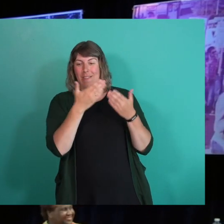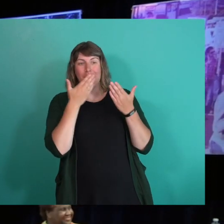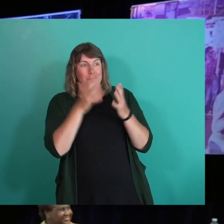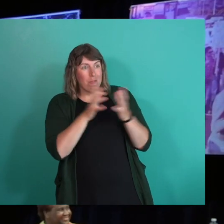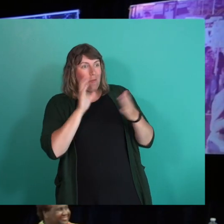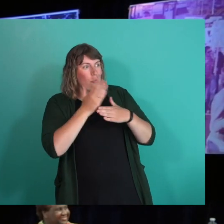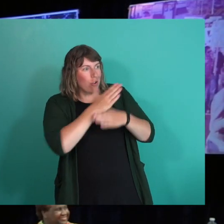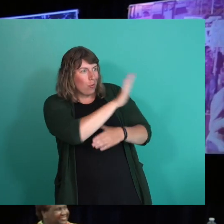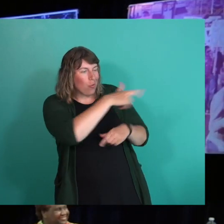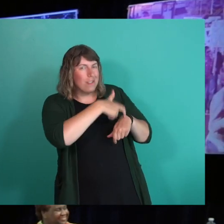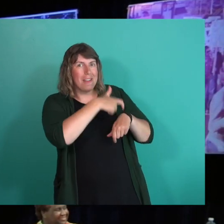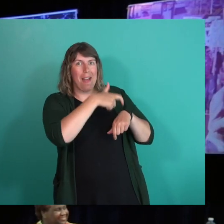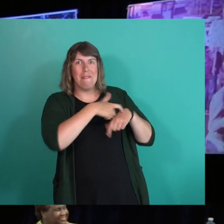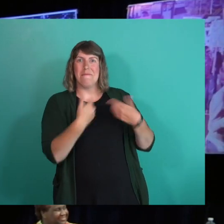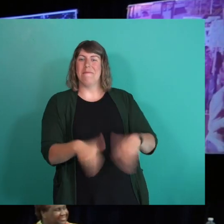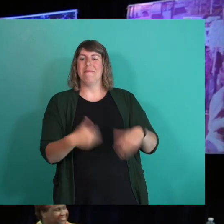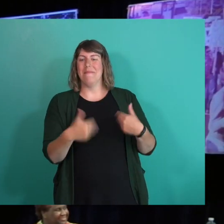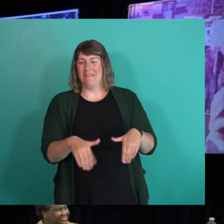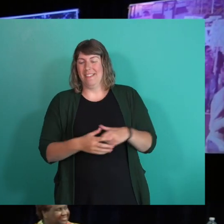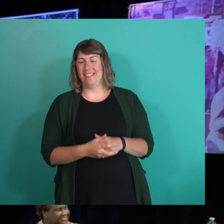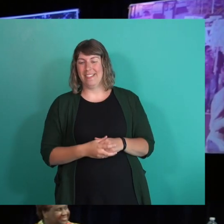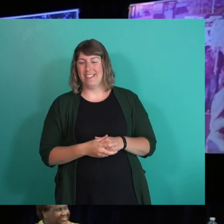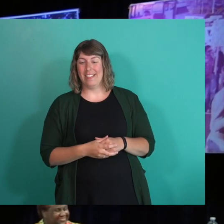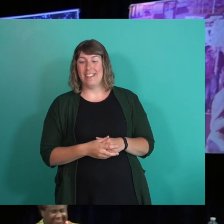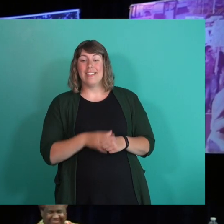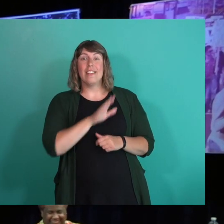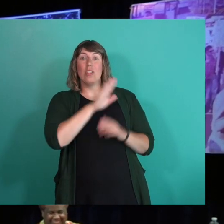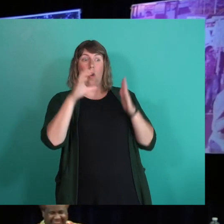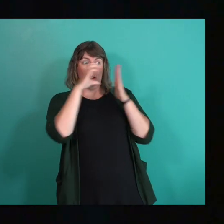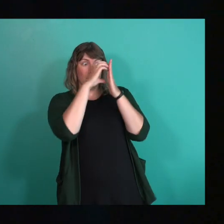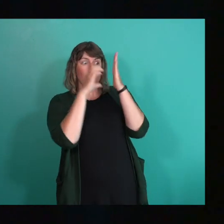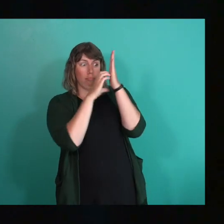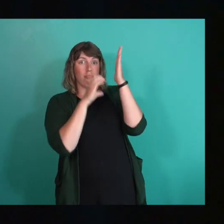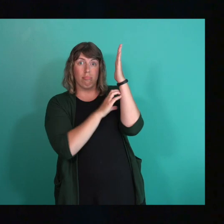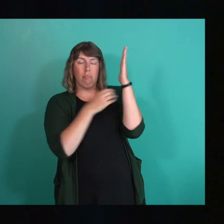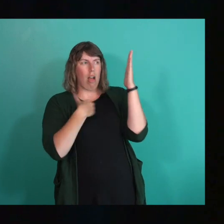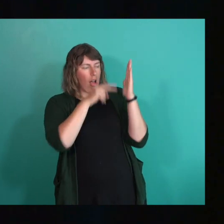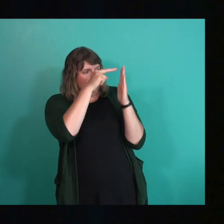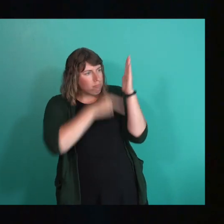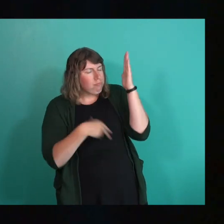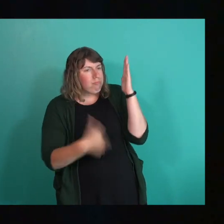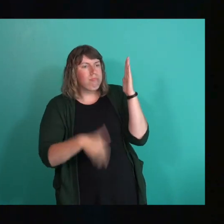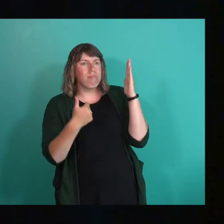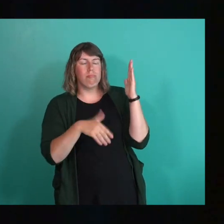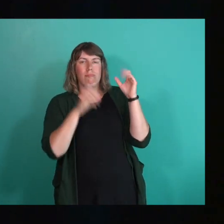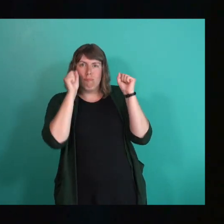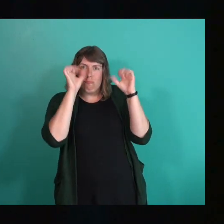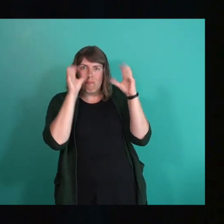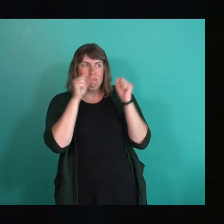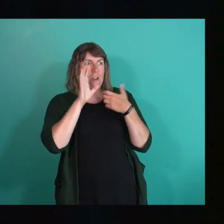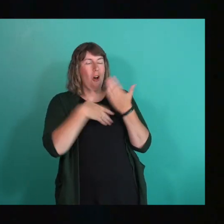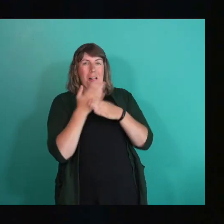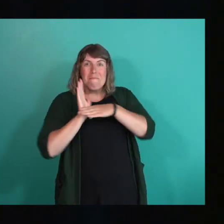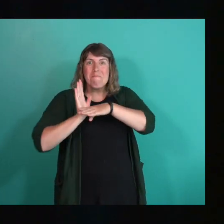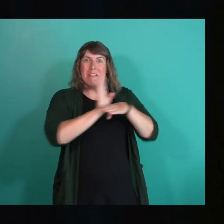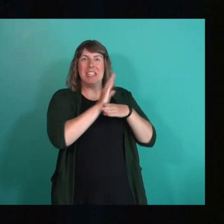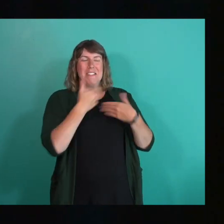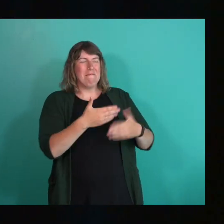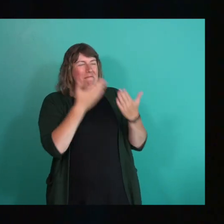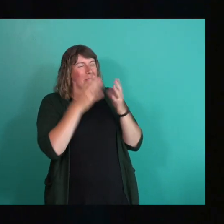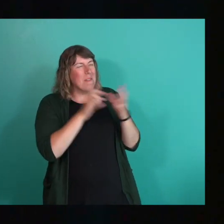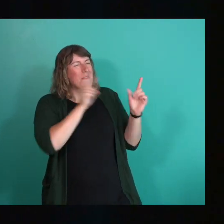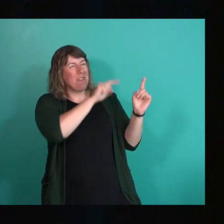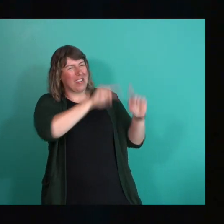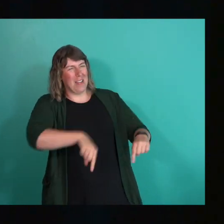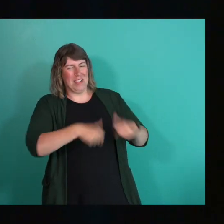shared your time with us. you can, reading these bios, it's clear that, you know, you're all pretty busy people. So thank